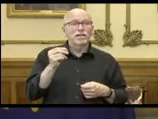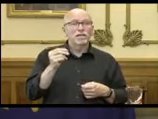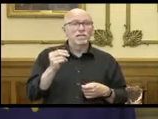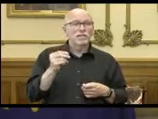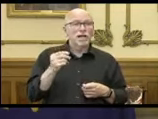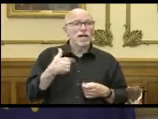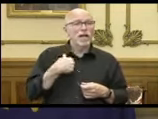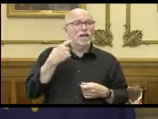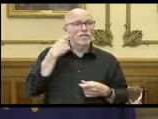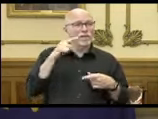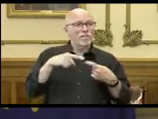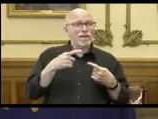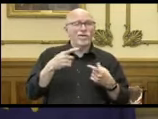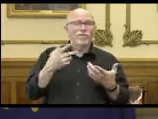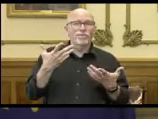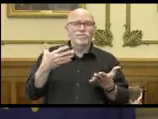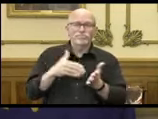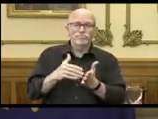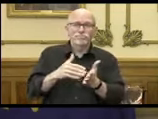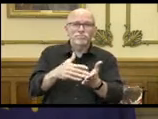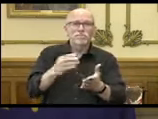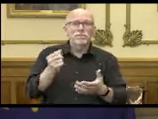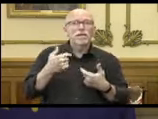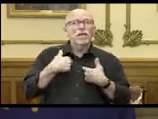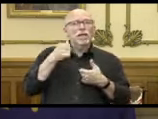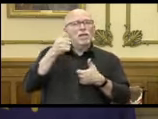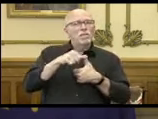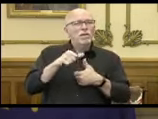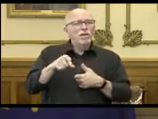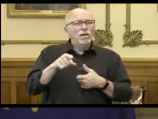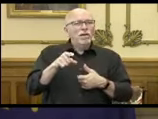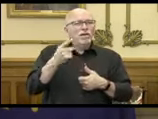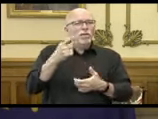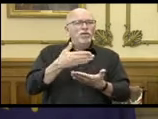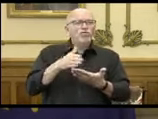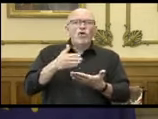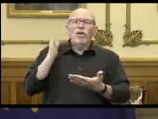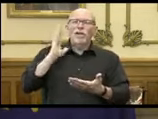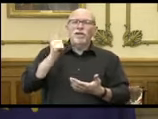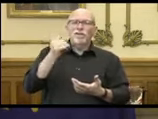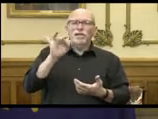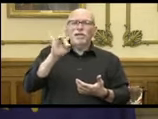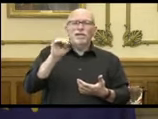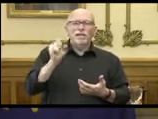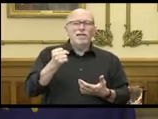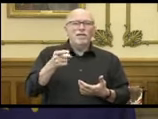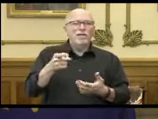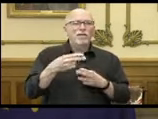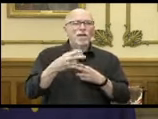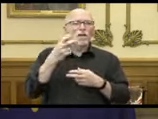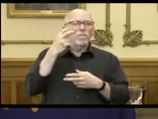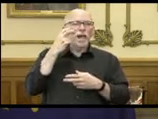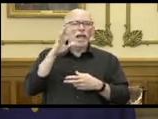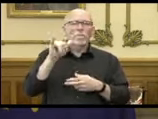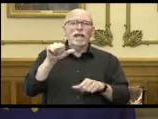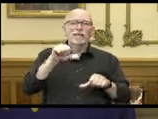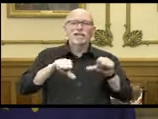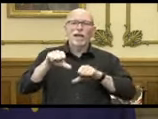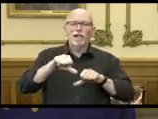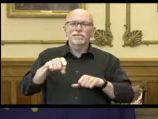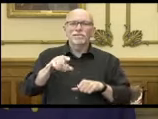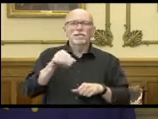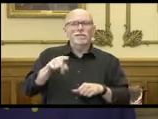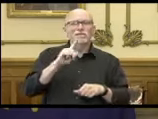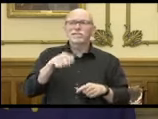you know, I think about this all the time. And I remember this song back in the 80s by Thomas Bilby called Blinded by Science. And this is just